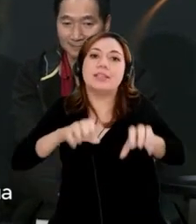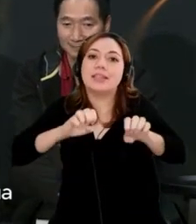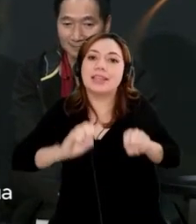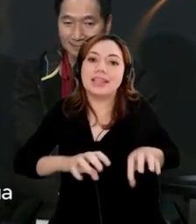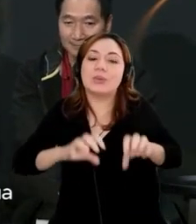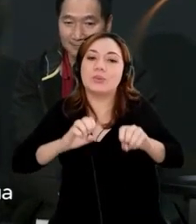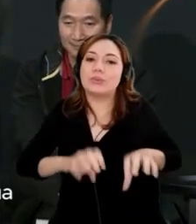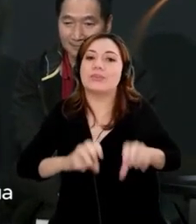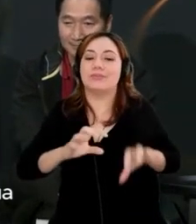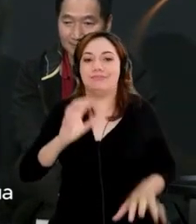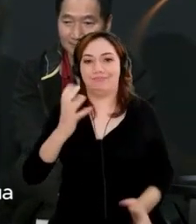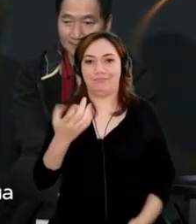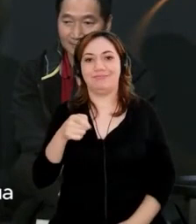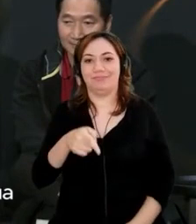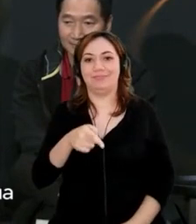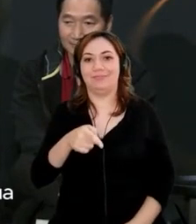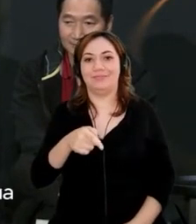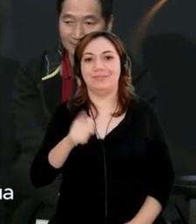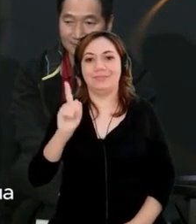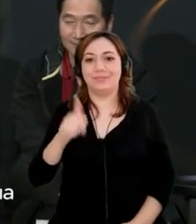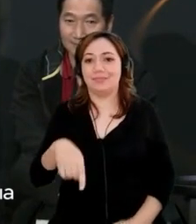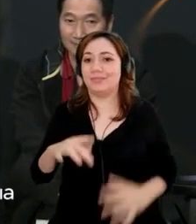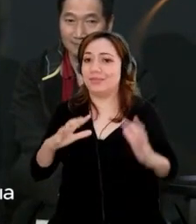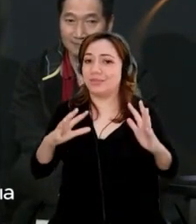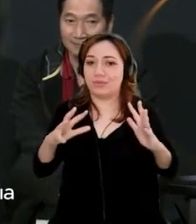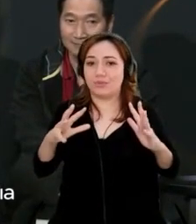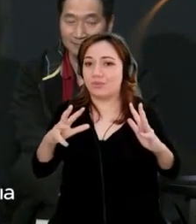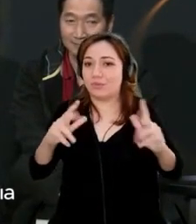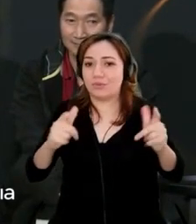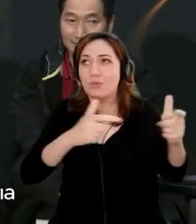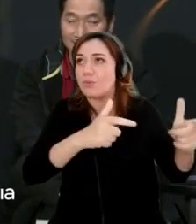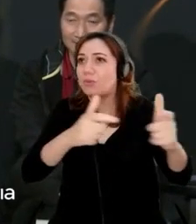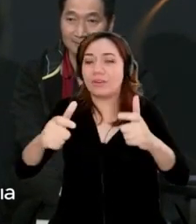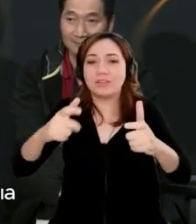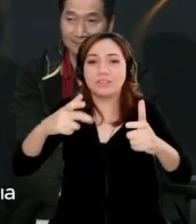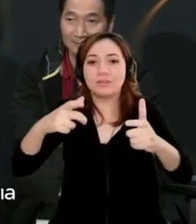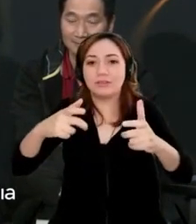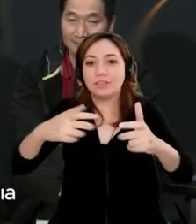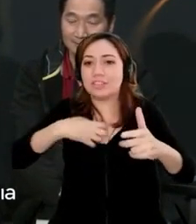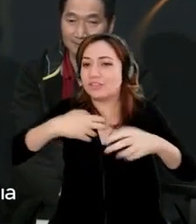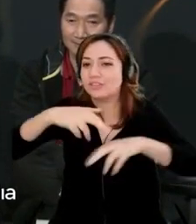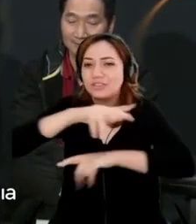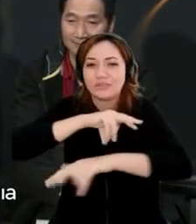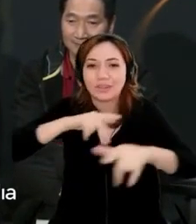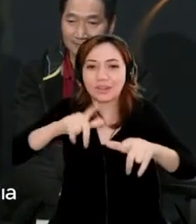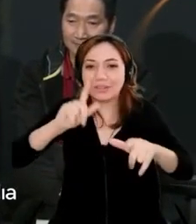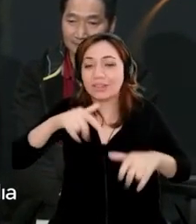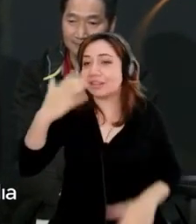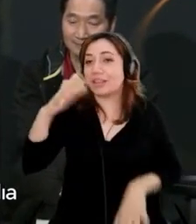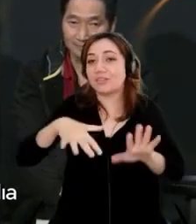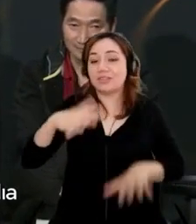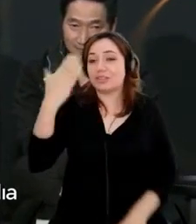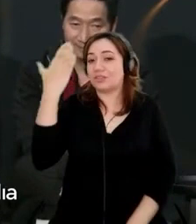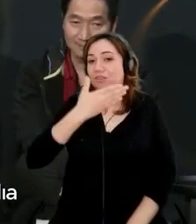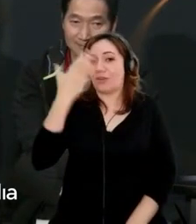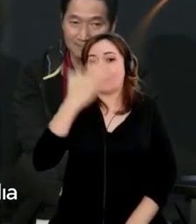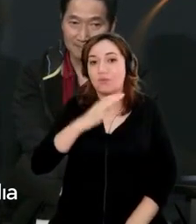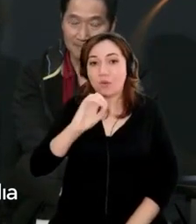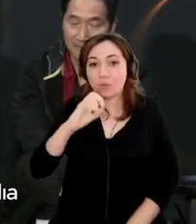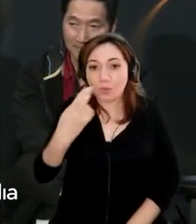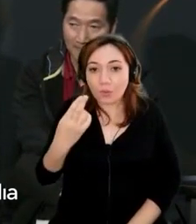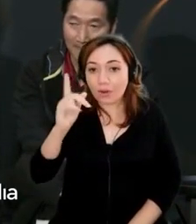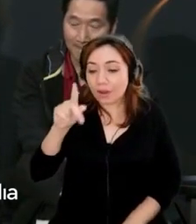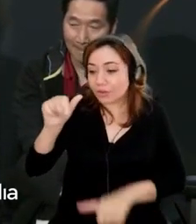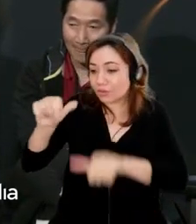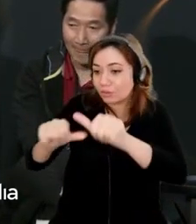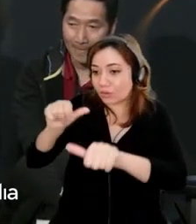It's, it's everywhere in different forms. So it's omnipresent, right? It can be invisible that you don't notice it, or you could be changing an avatar of